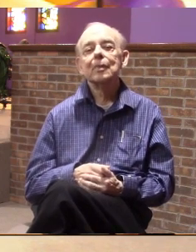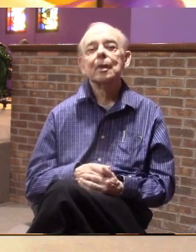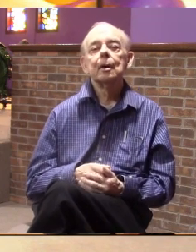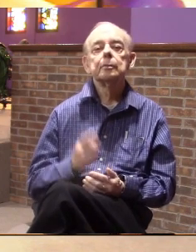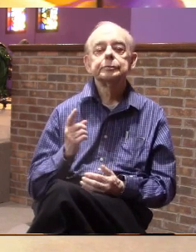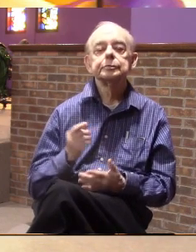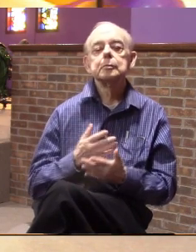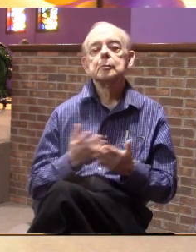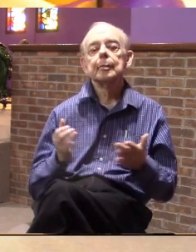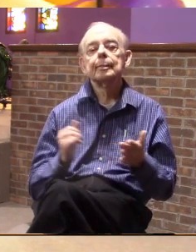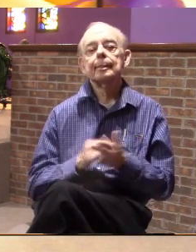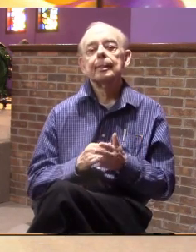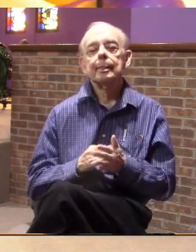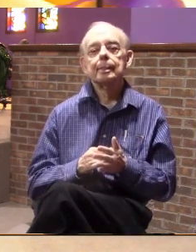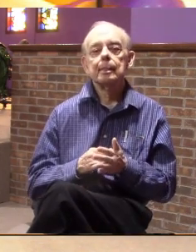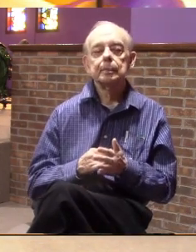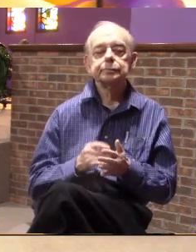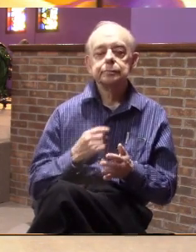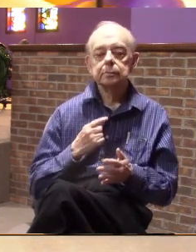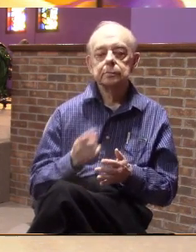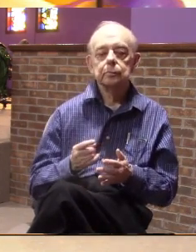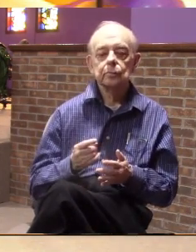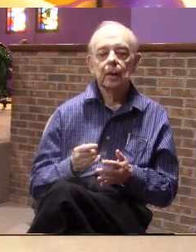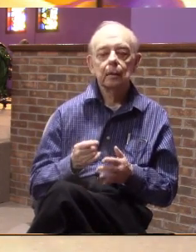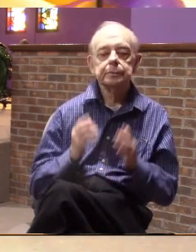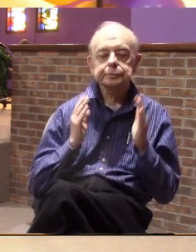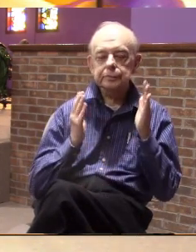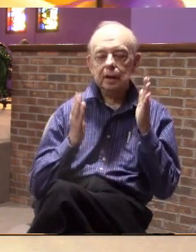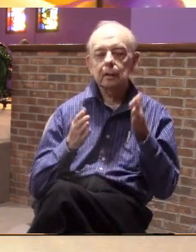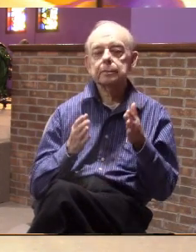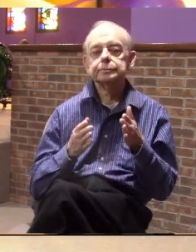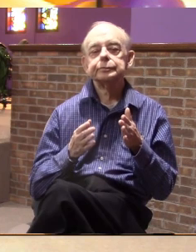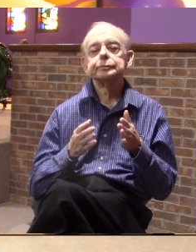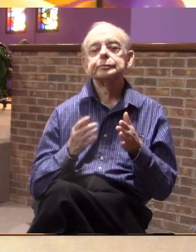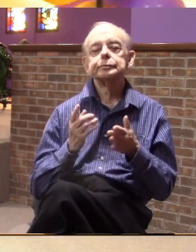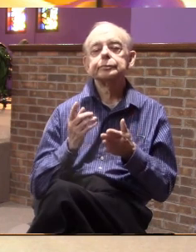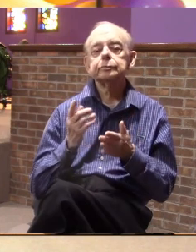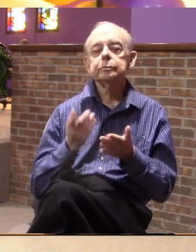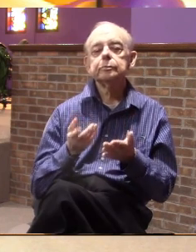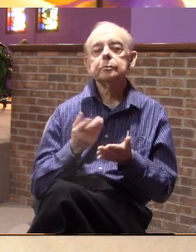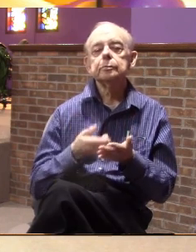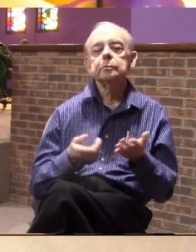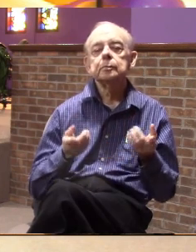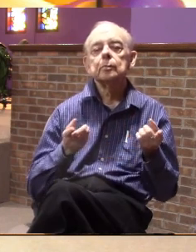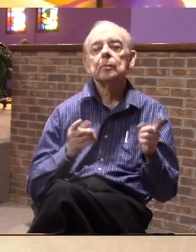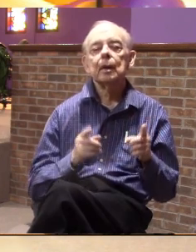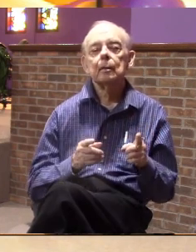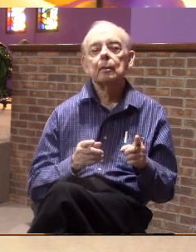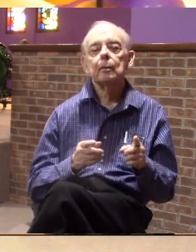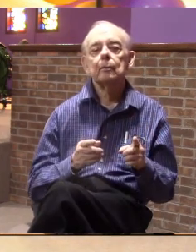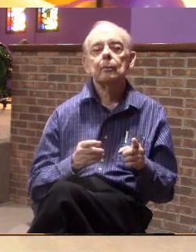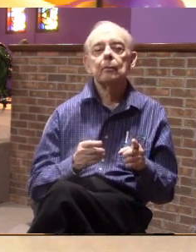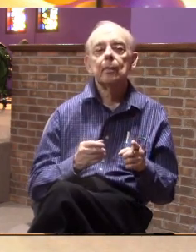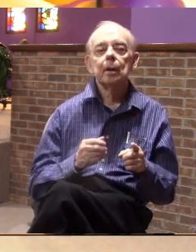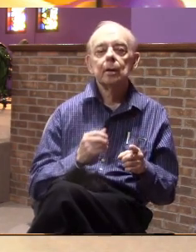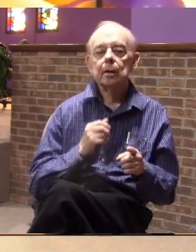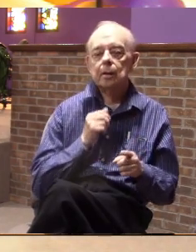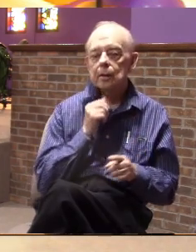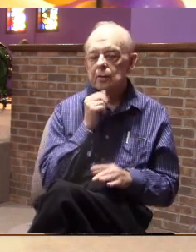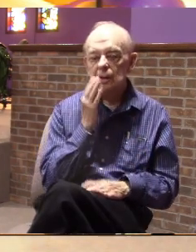but one of the things that he says here he says listen here's what's happening he says not